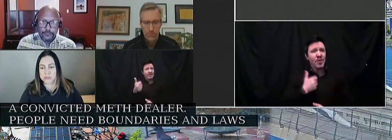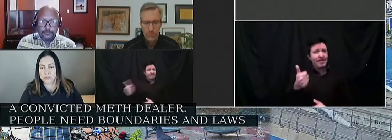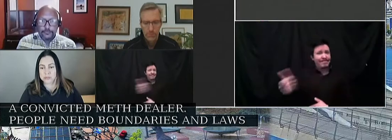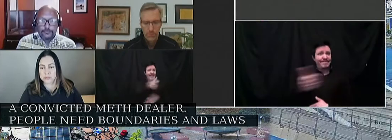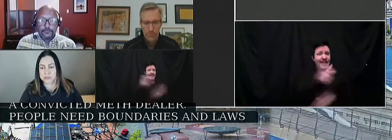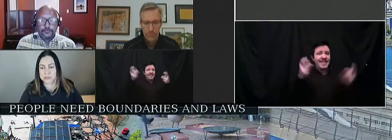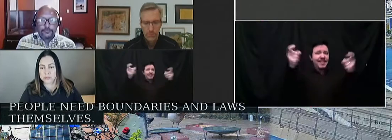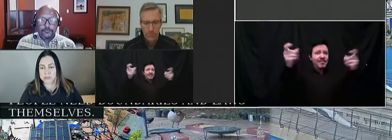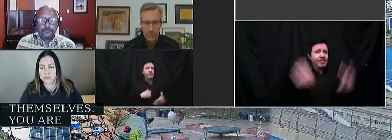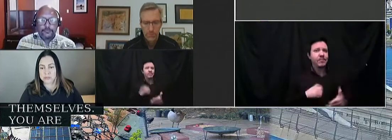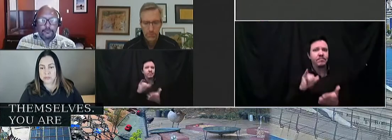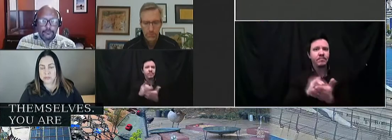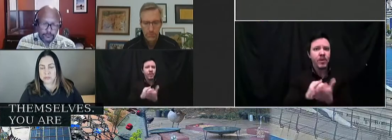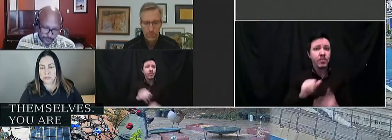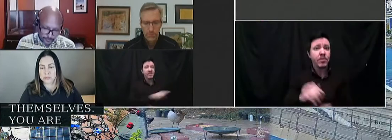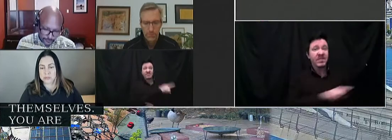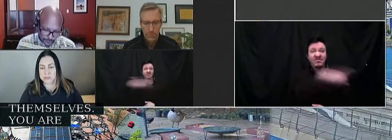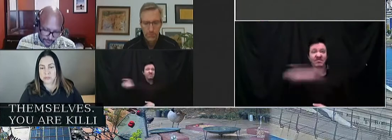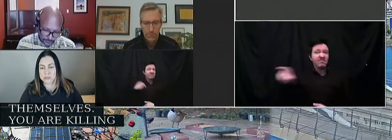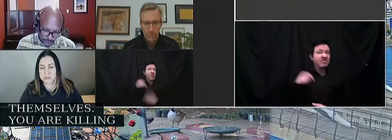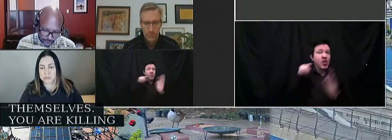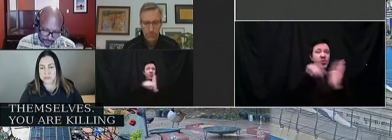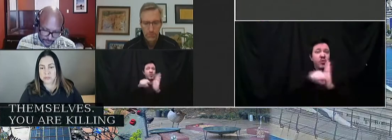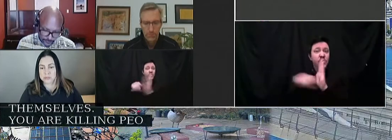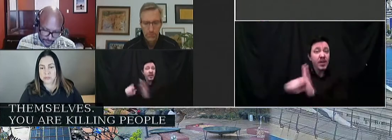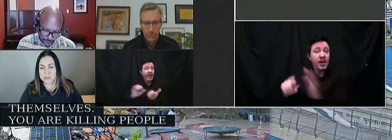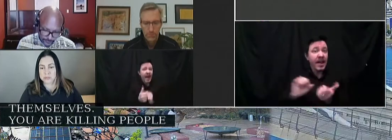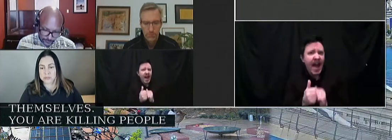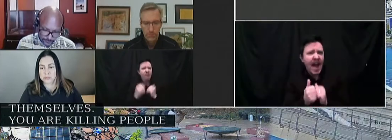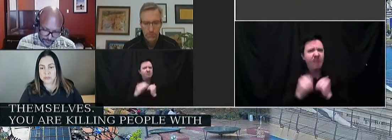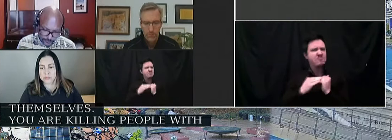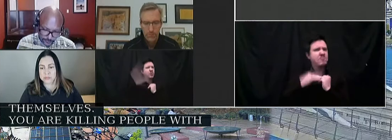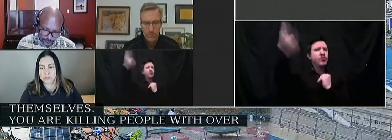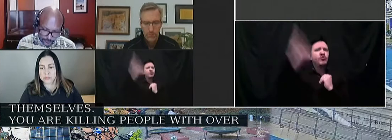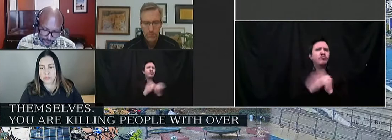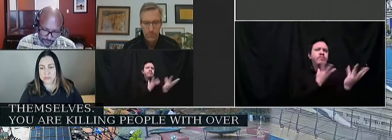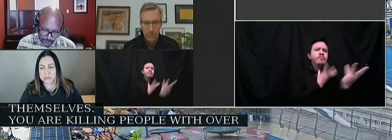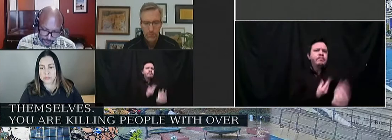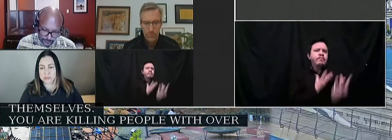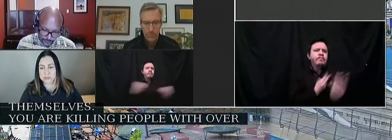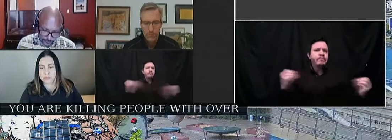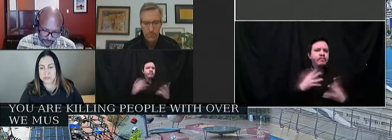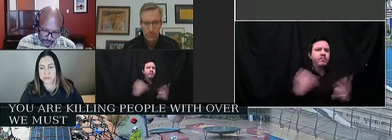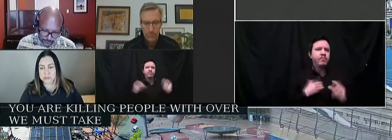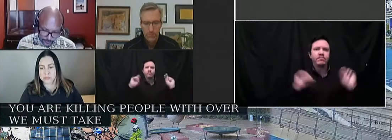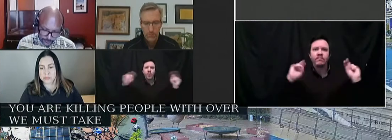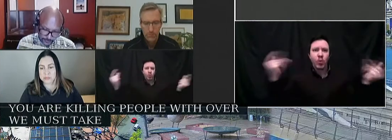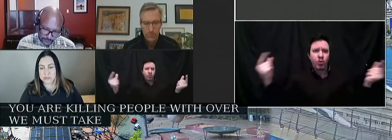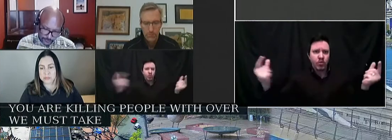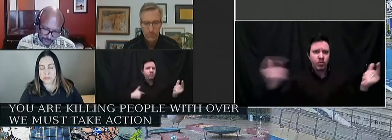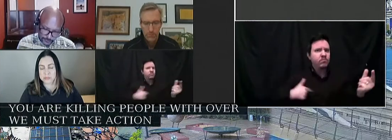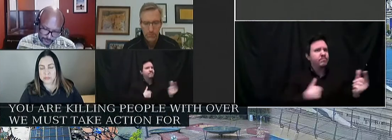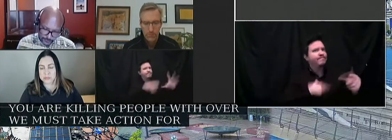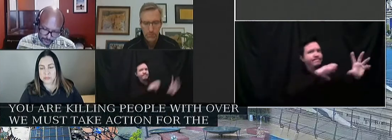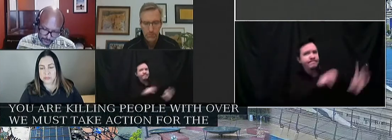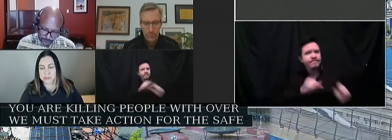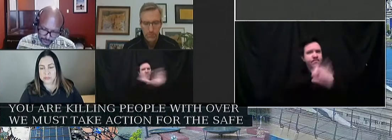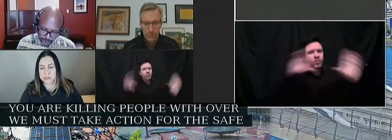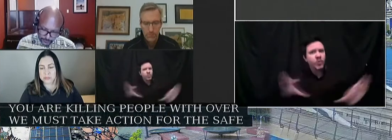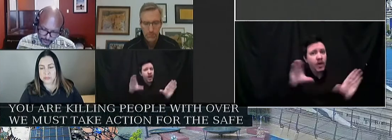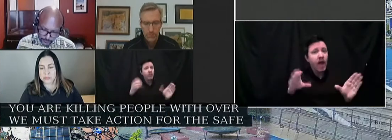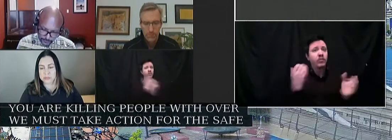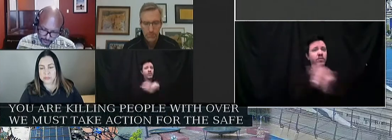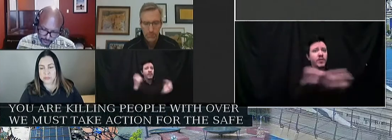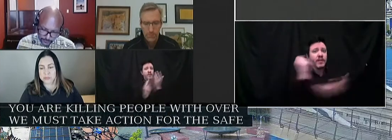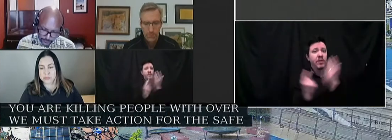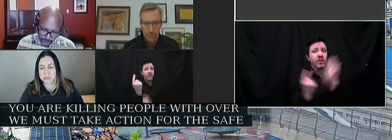are killing people with over-tolerance and fear. We must take action for the safety of everyone. Summer is